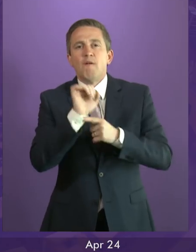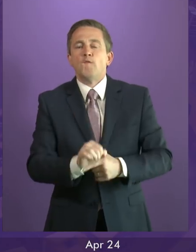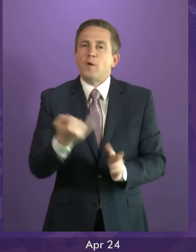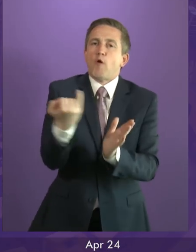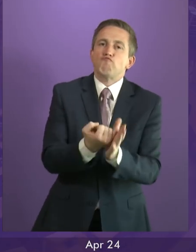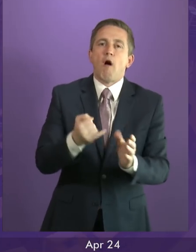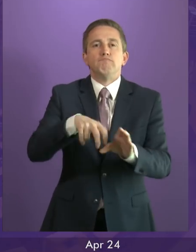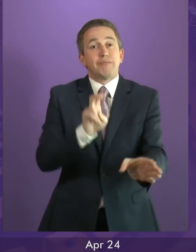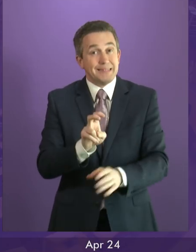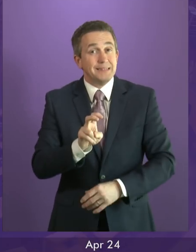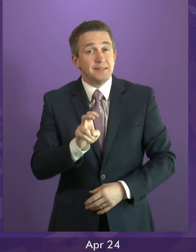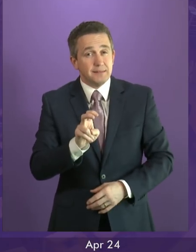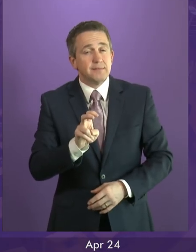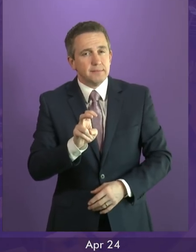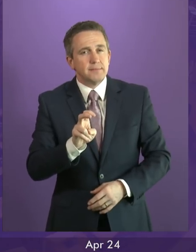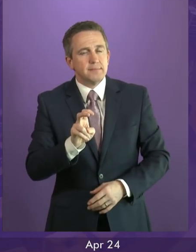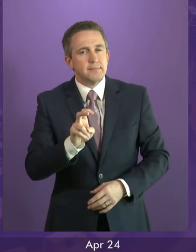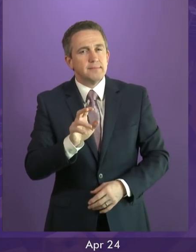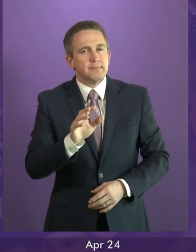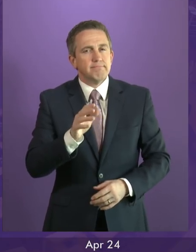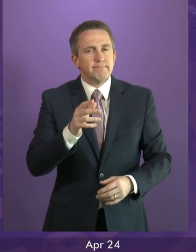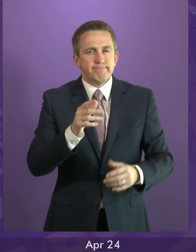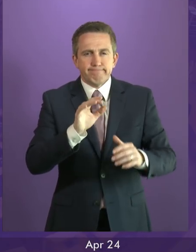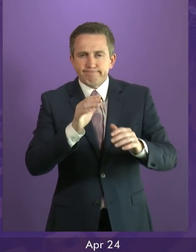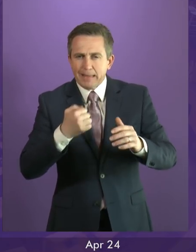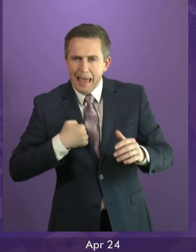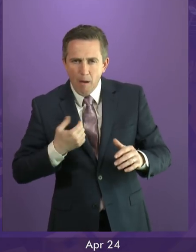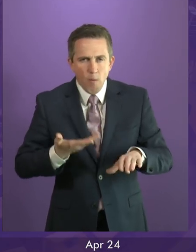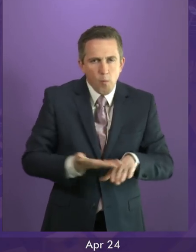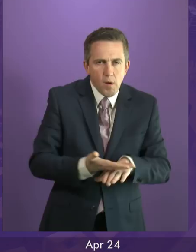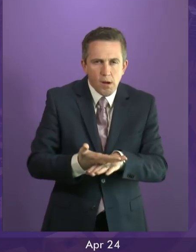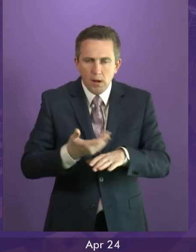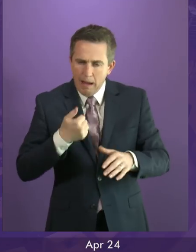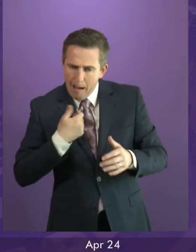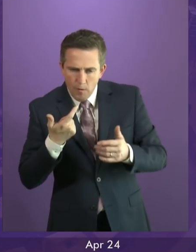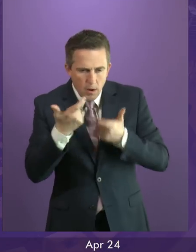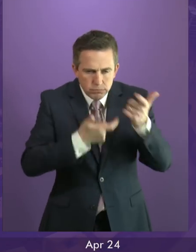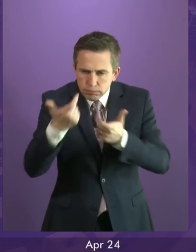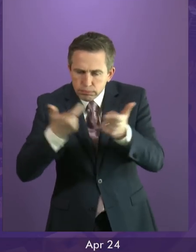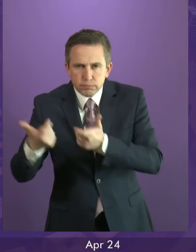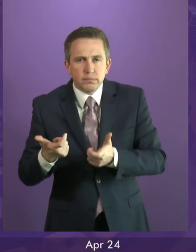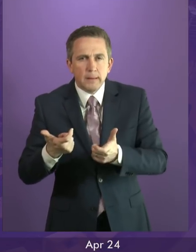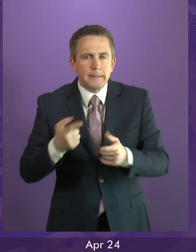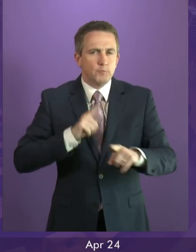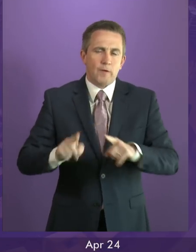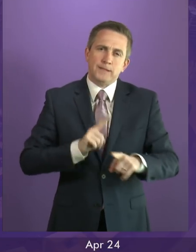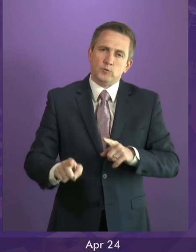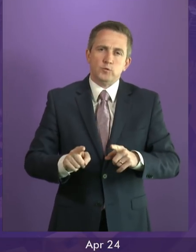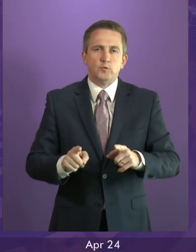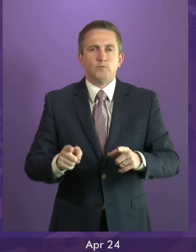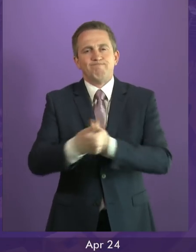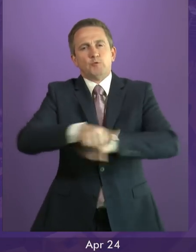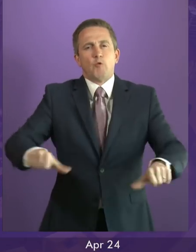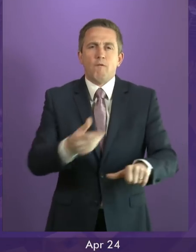all. We must also try in all of our actions to avoid the mistakes that have caused so much division over